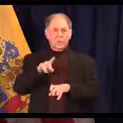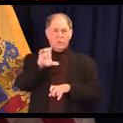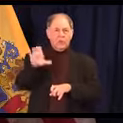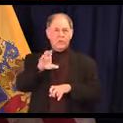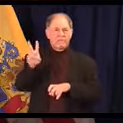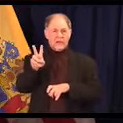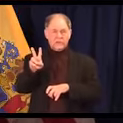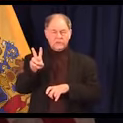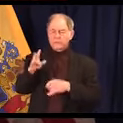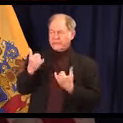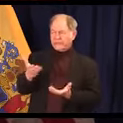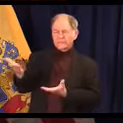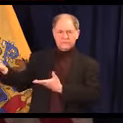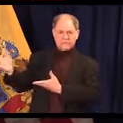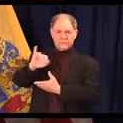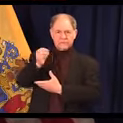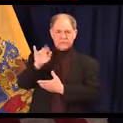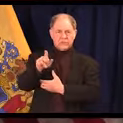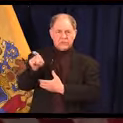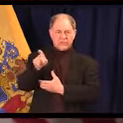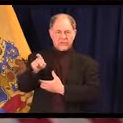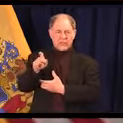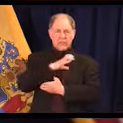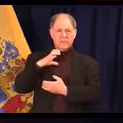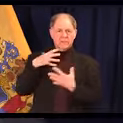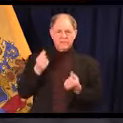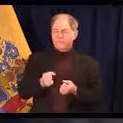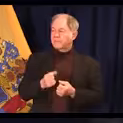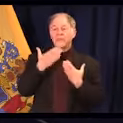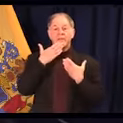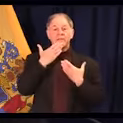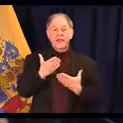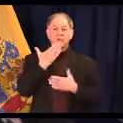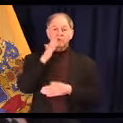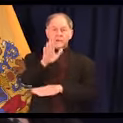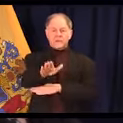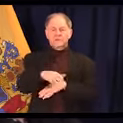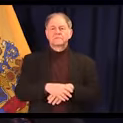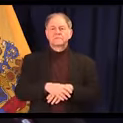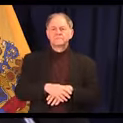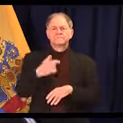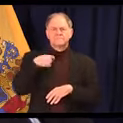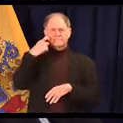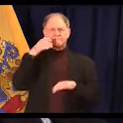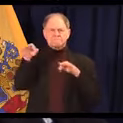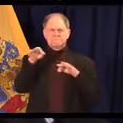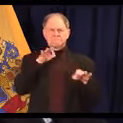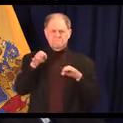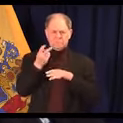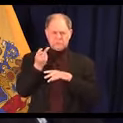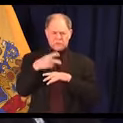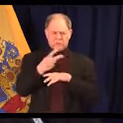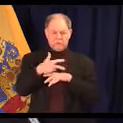Please help me welcome our Commissioner of Health, Judy Persichelli. Thank you, Governor. Good afternoon. As I mentioned several days